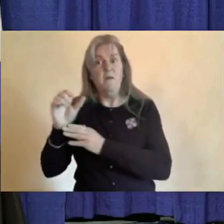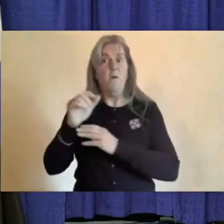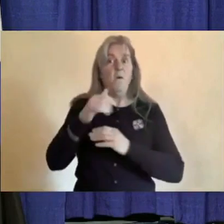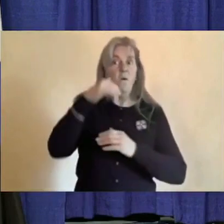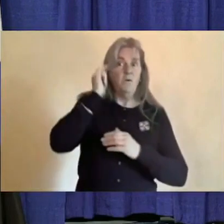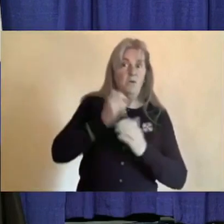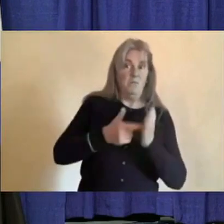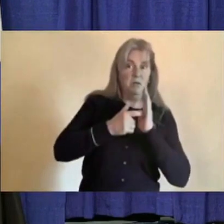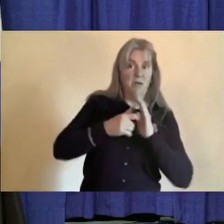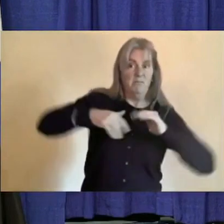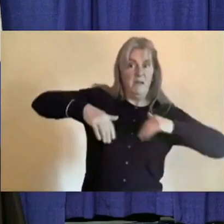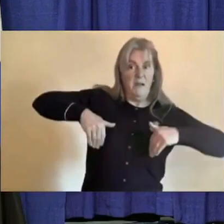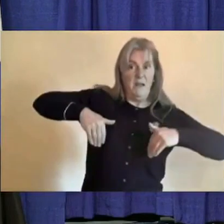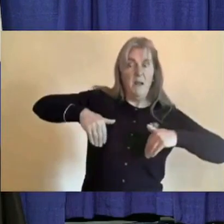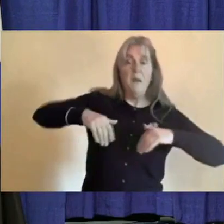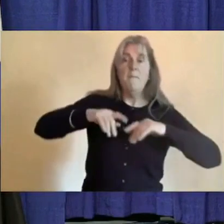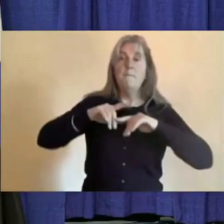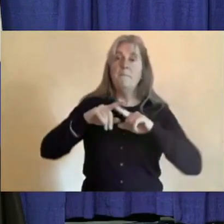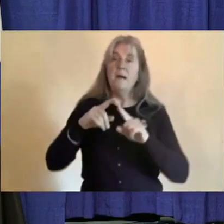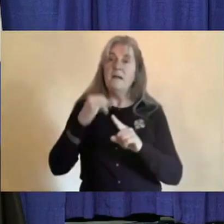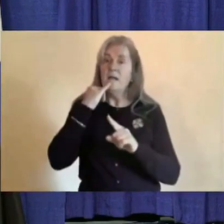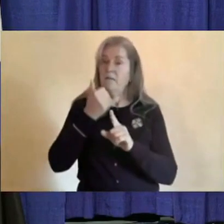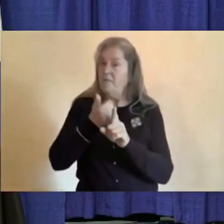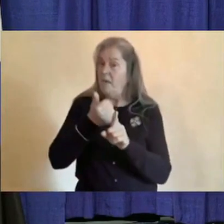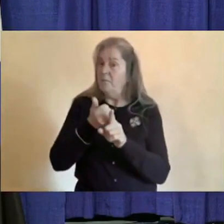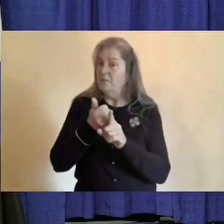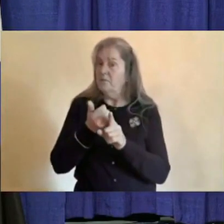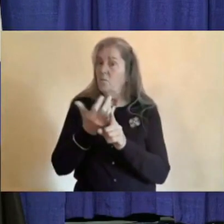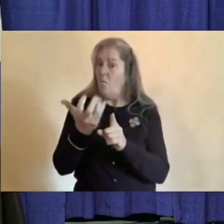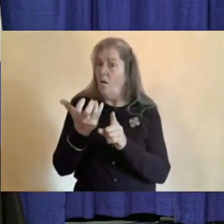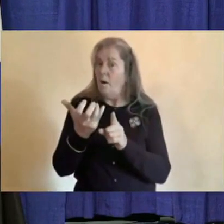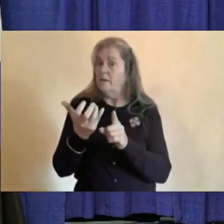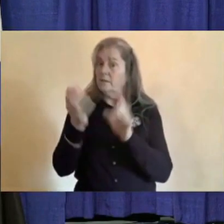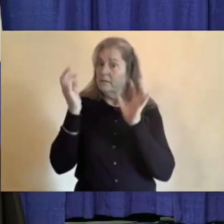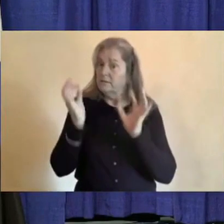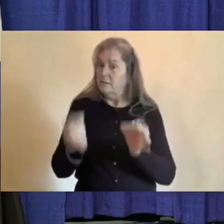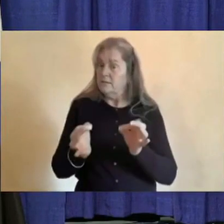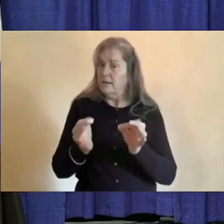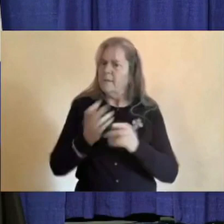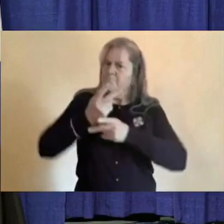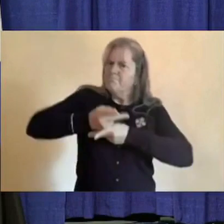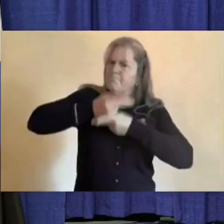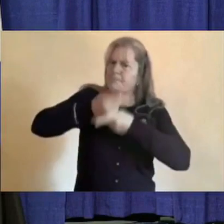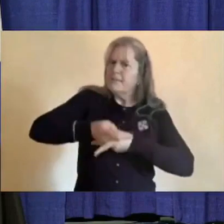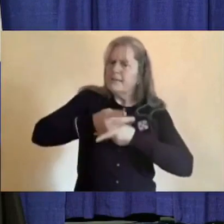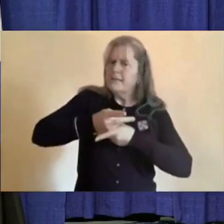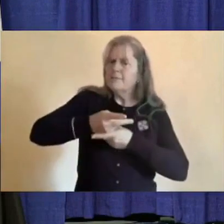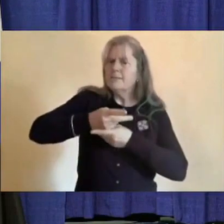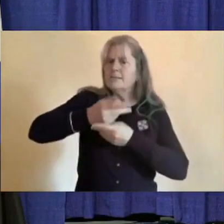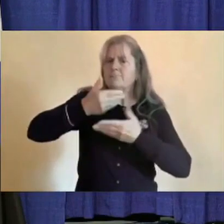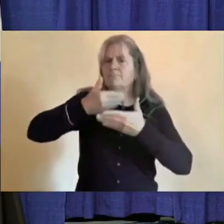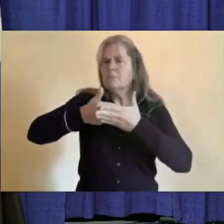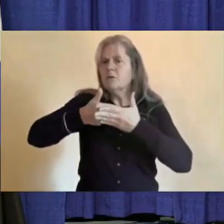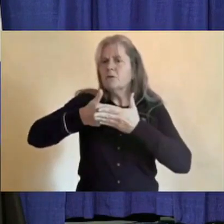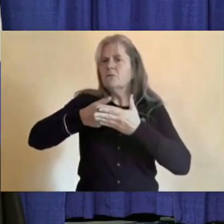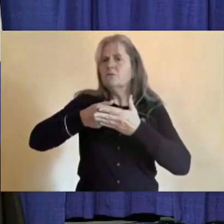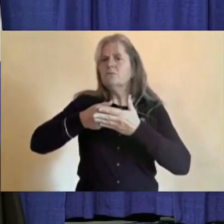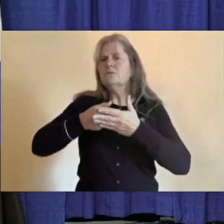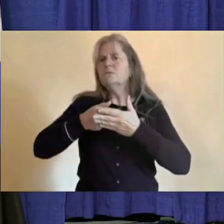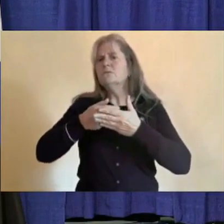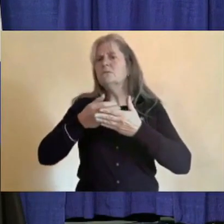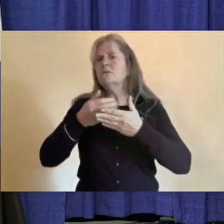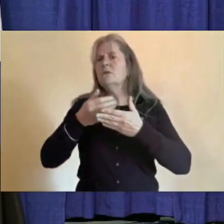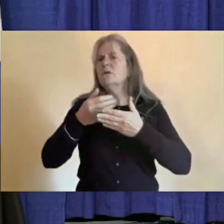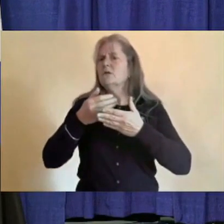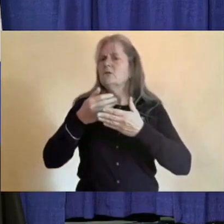But if someone wants to take that extra step of being cautious to show extra caution